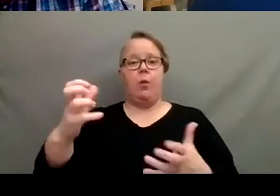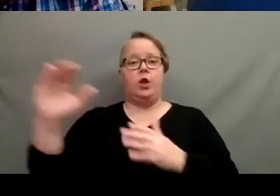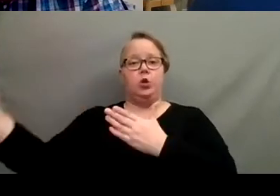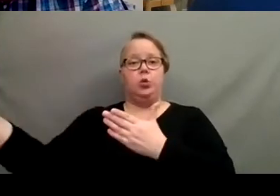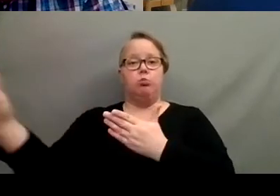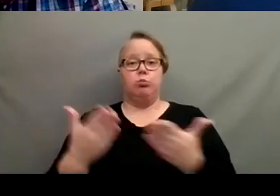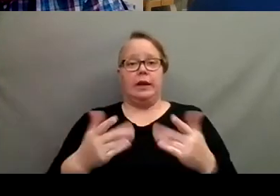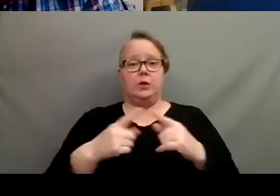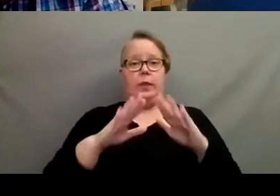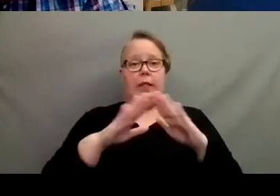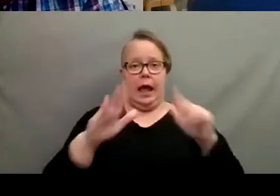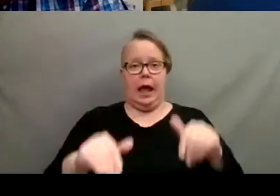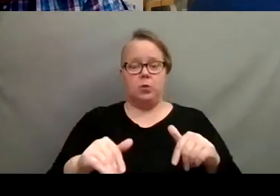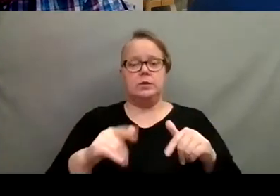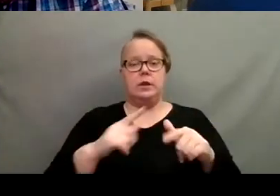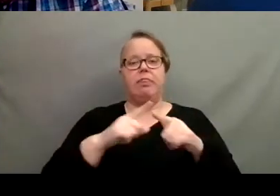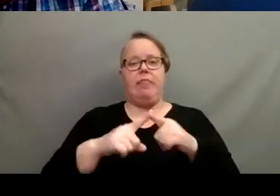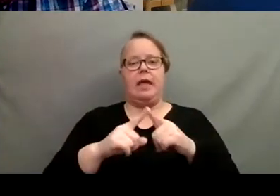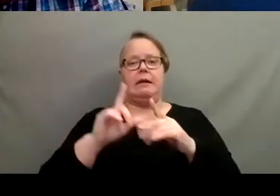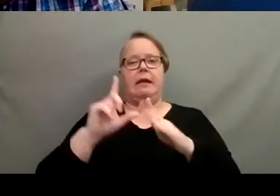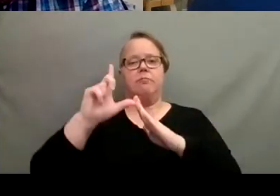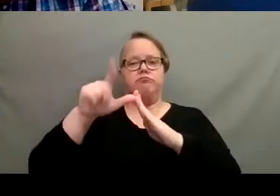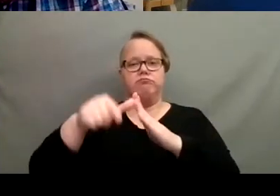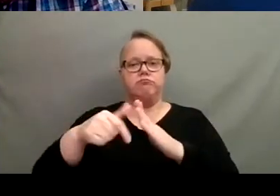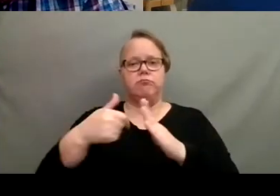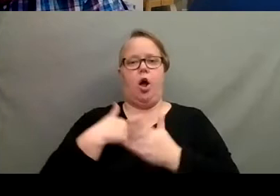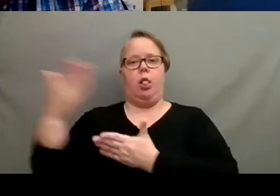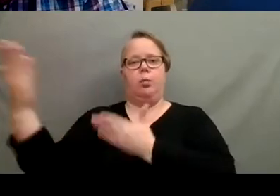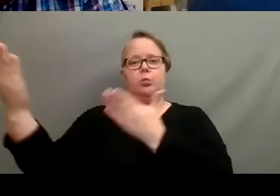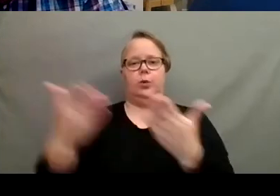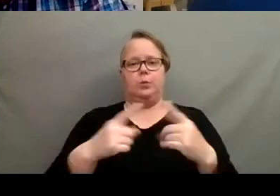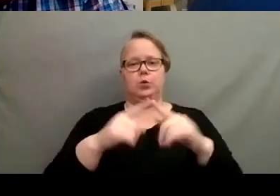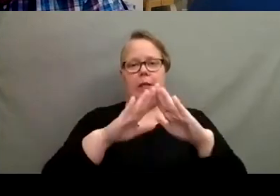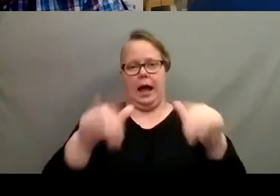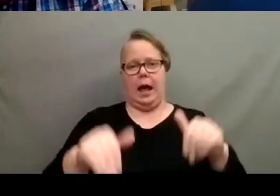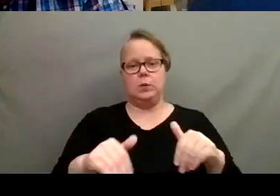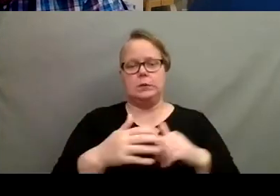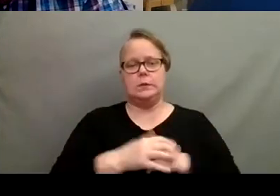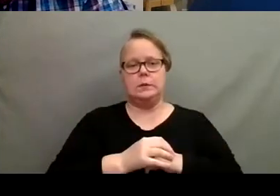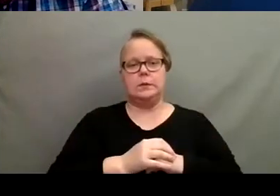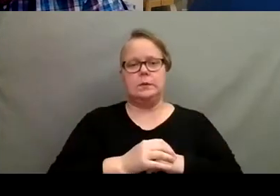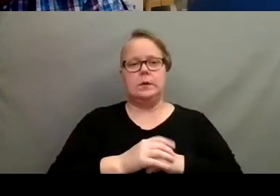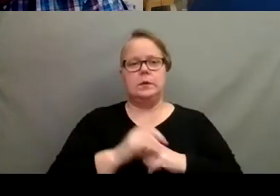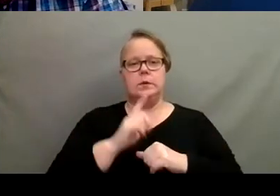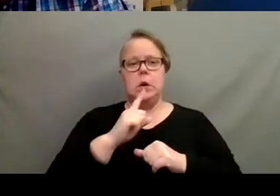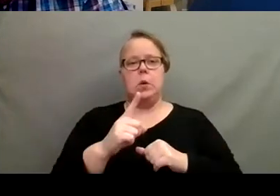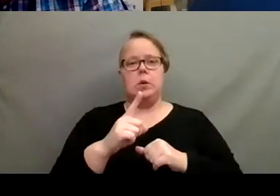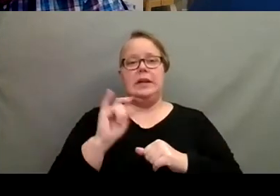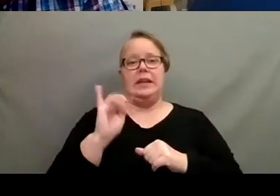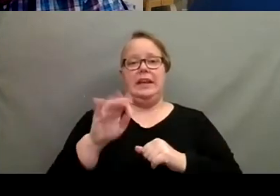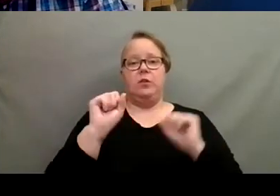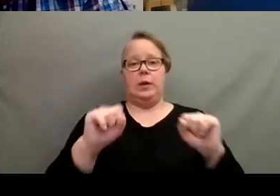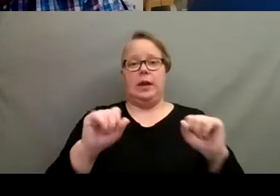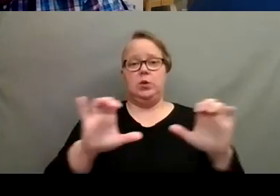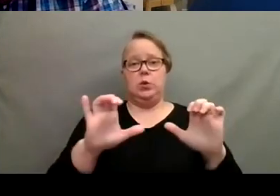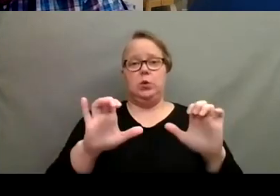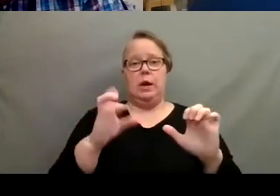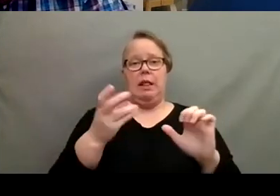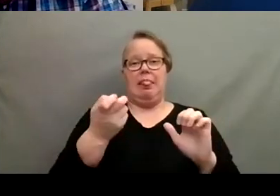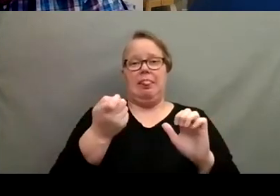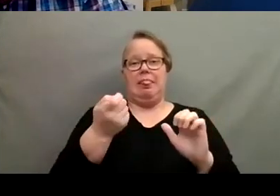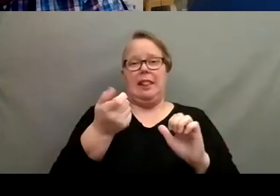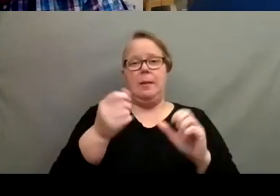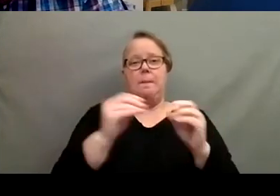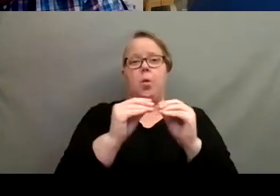fully, then I'll go ahead and bring them into the house at, at that point. So I've found the, if you can do a little bit more of a